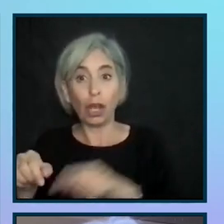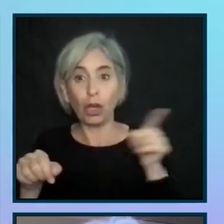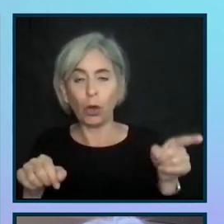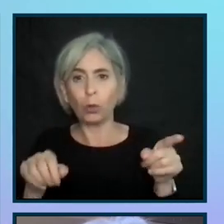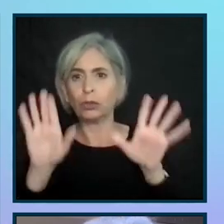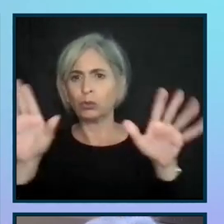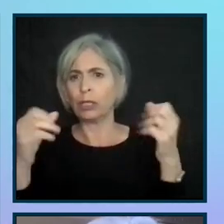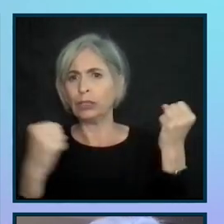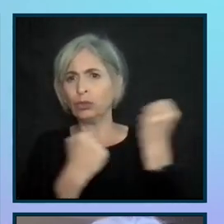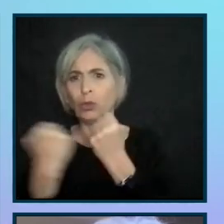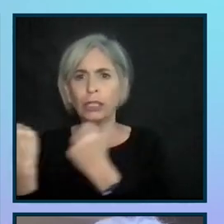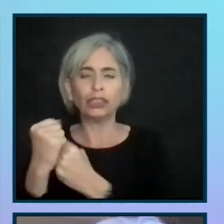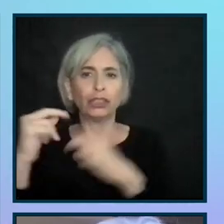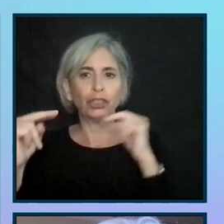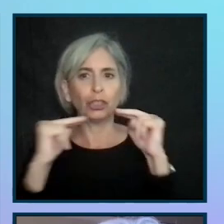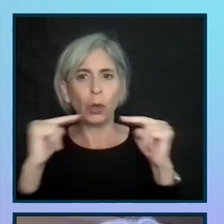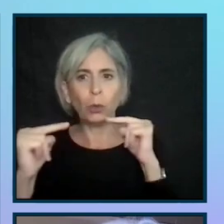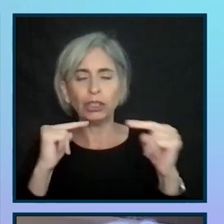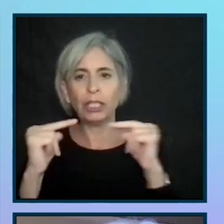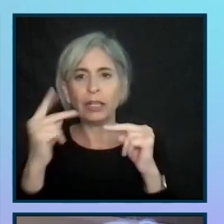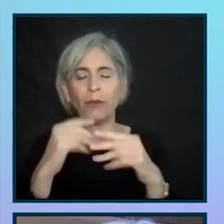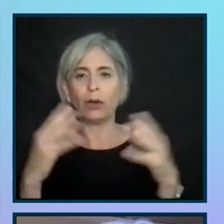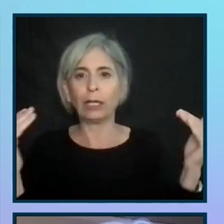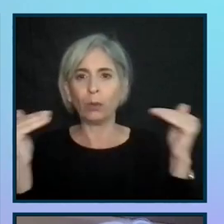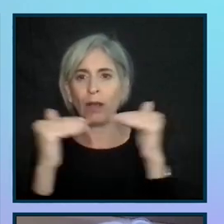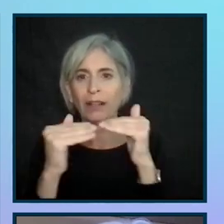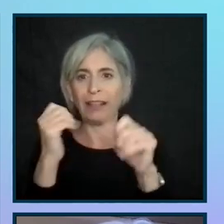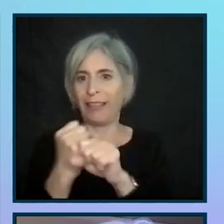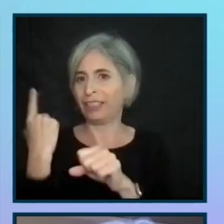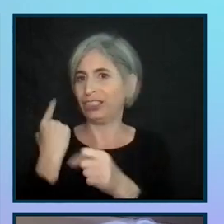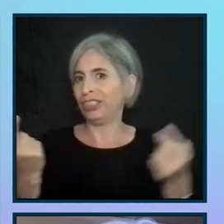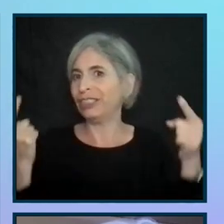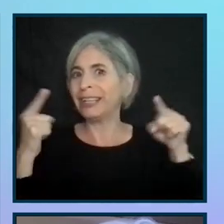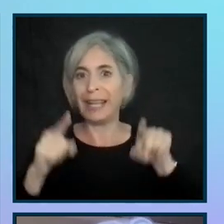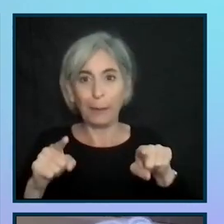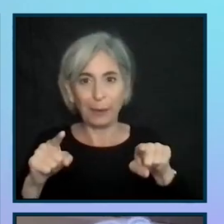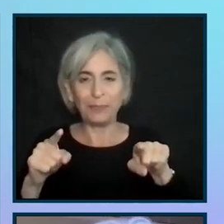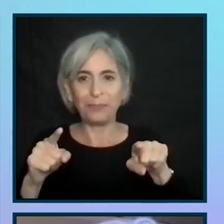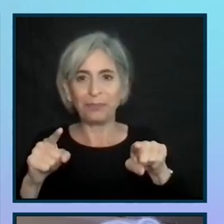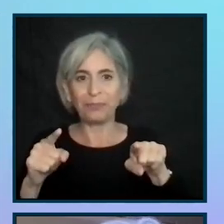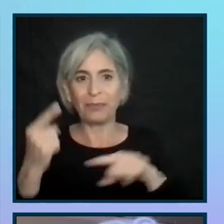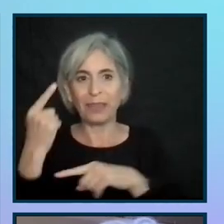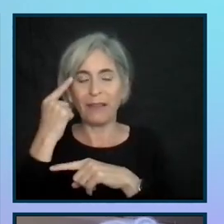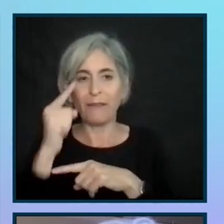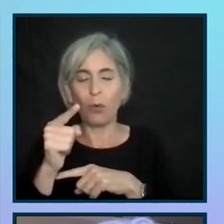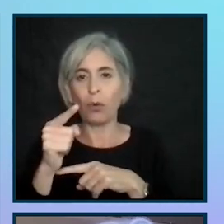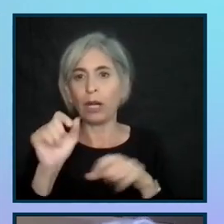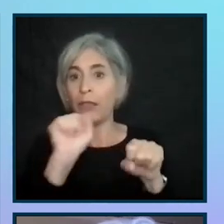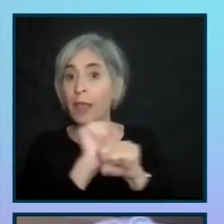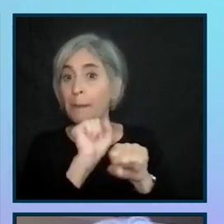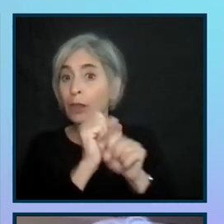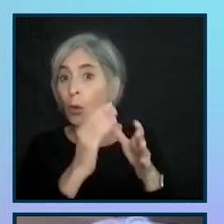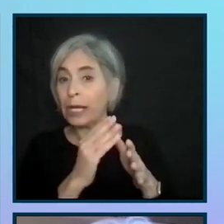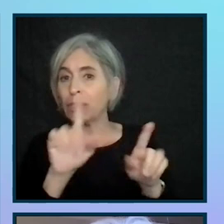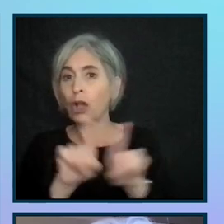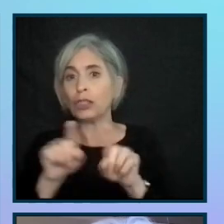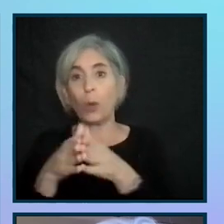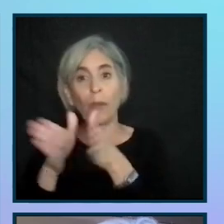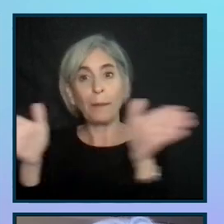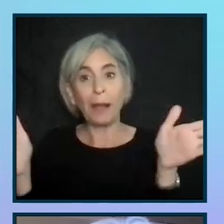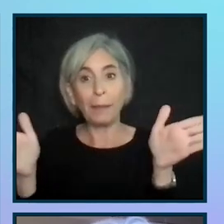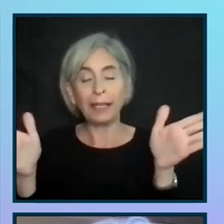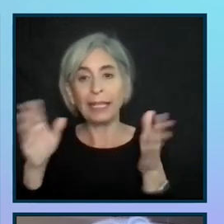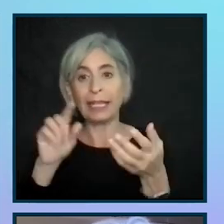structured negotiation done by Equip for Equality last year on, for blind employees and the public and